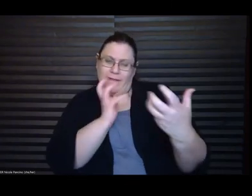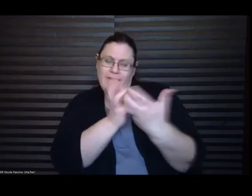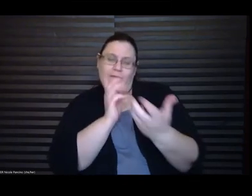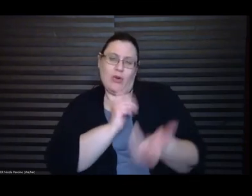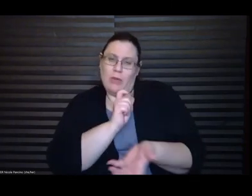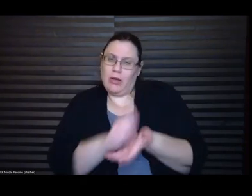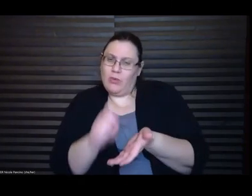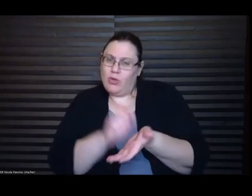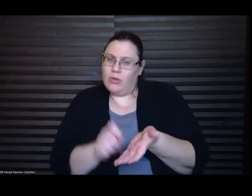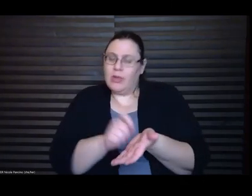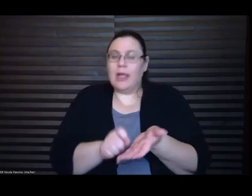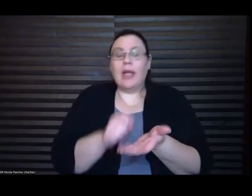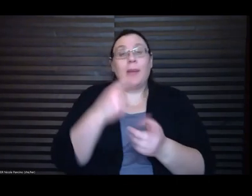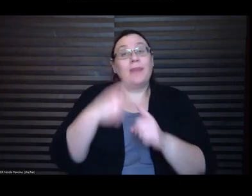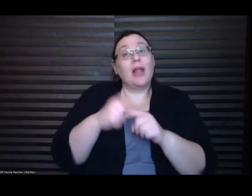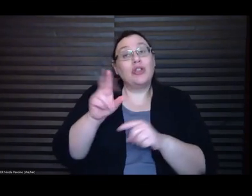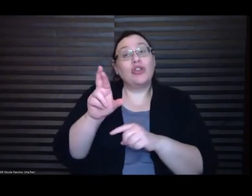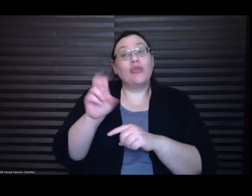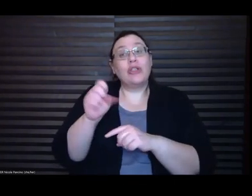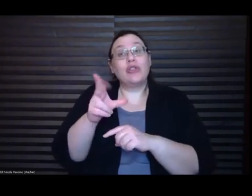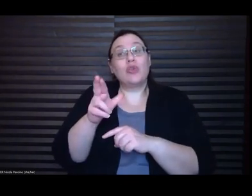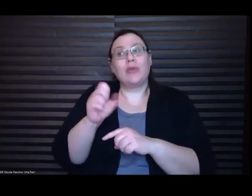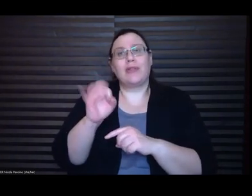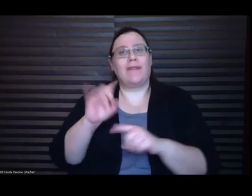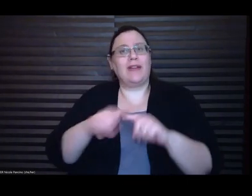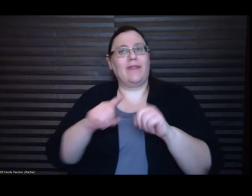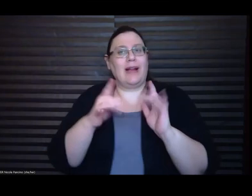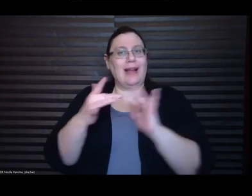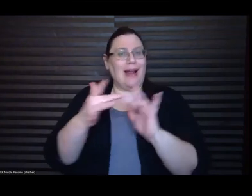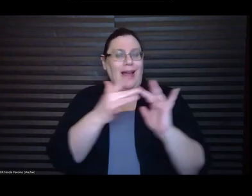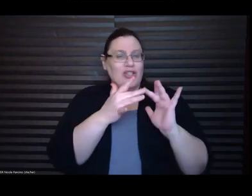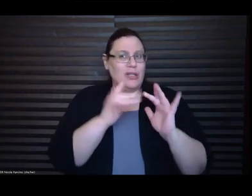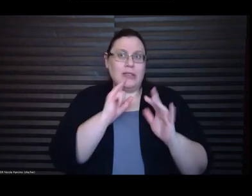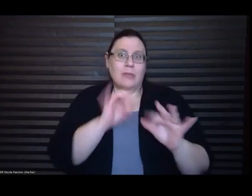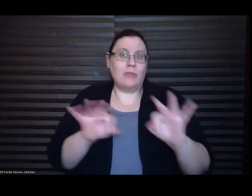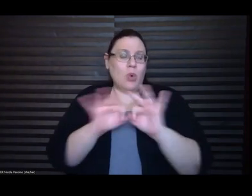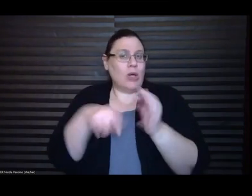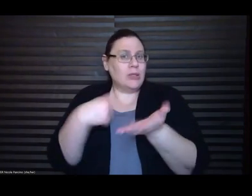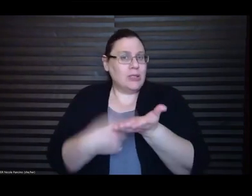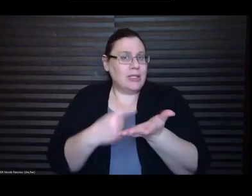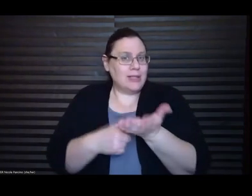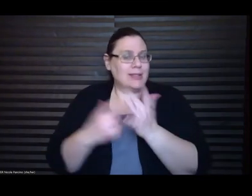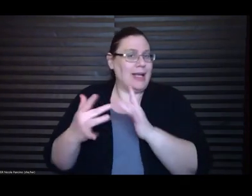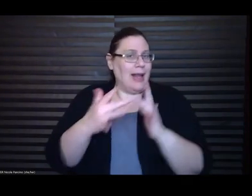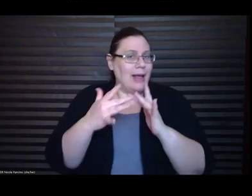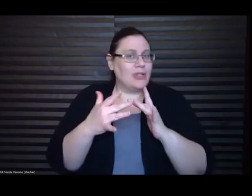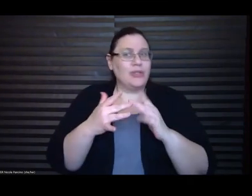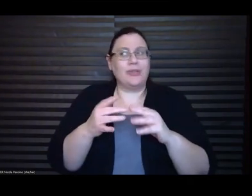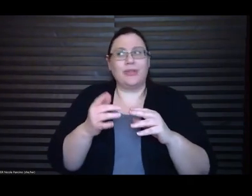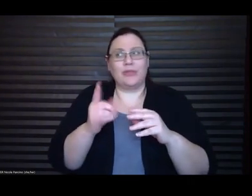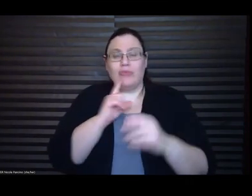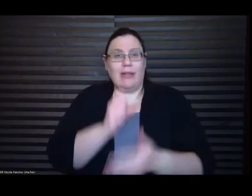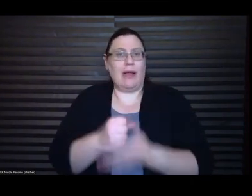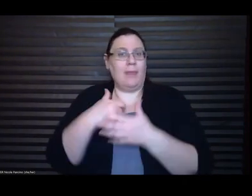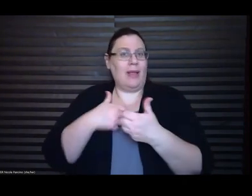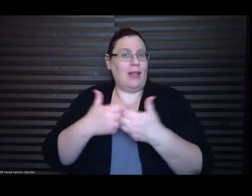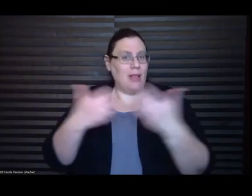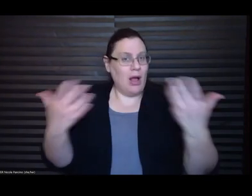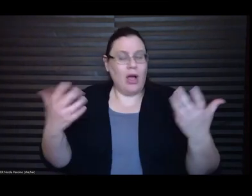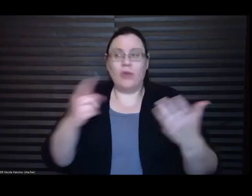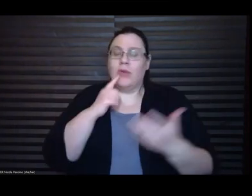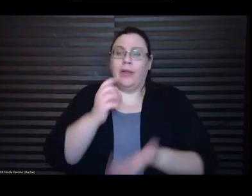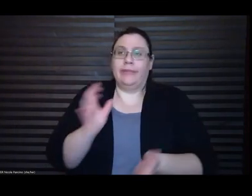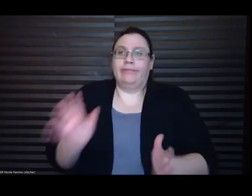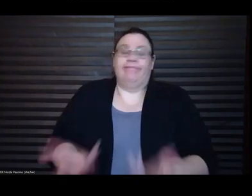that's important to talk about really really helped me and lifted me up so I feel like there are a number of ways to answer this